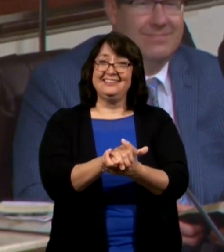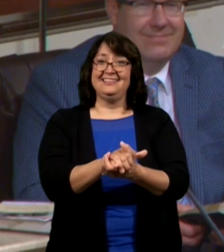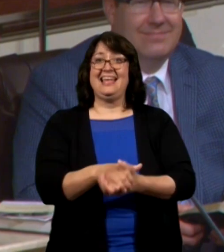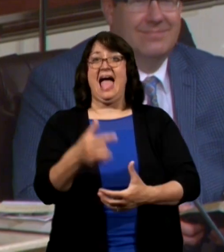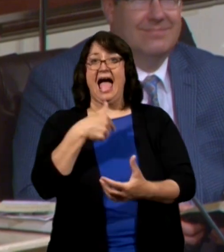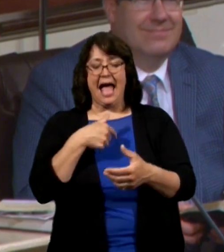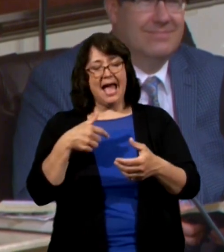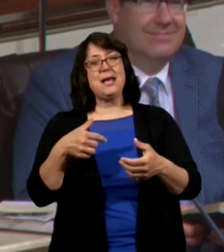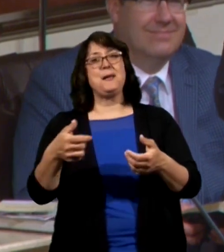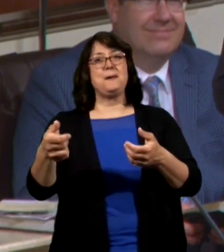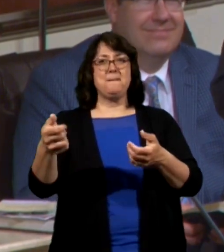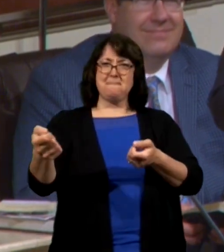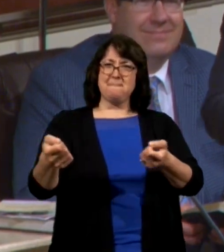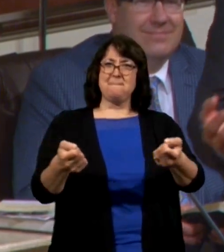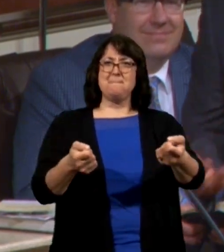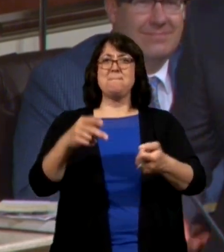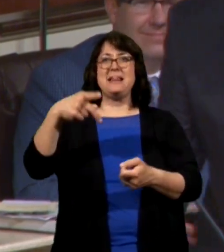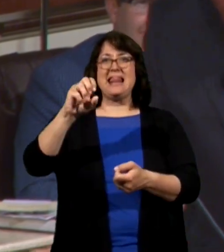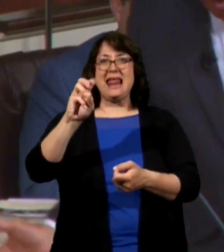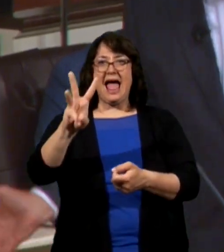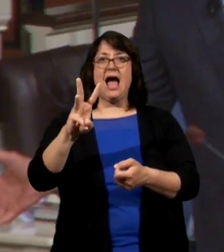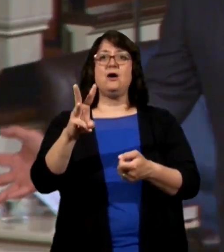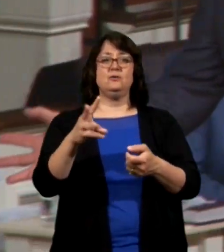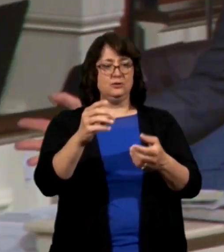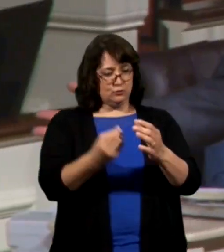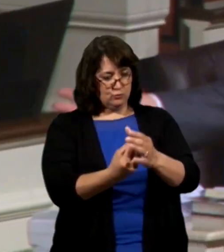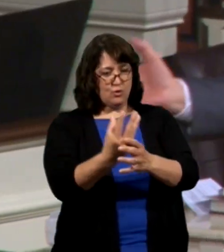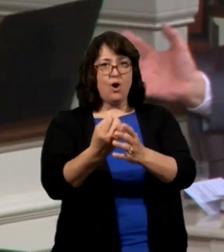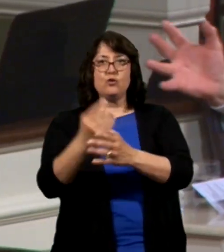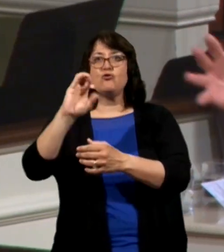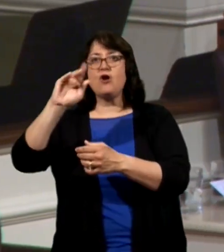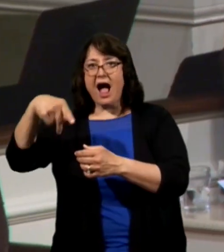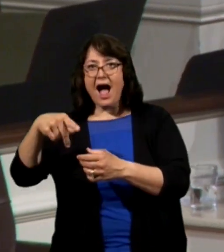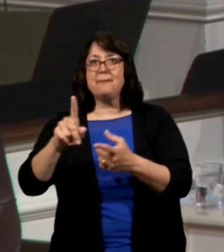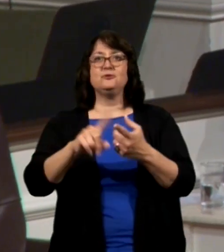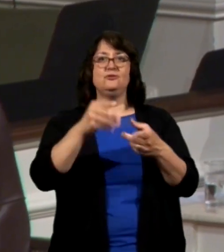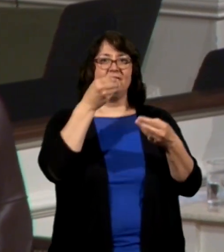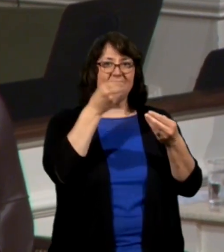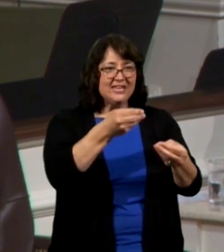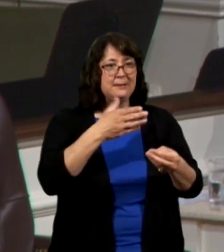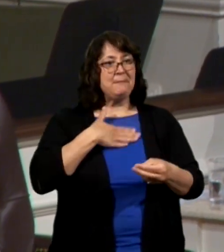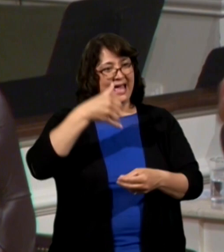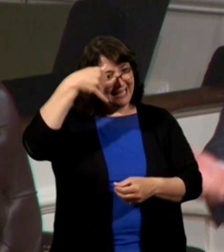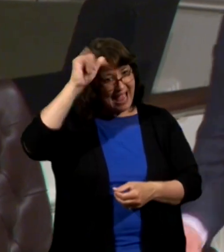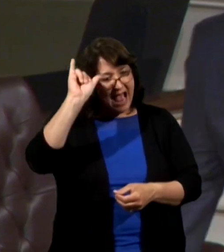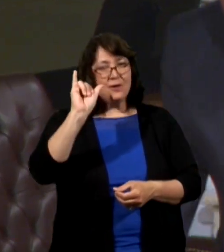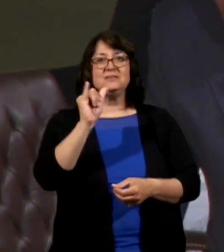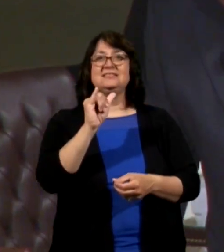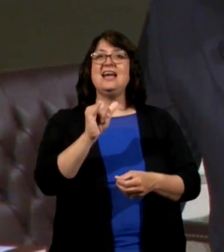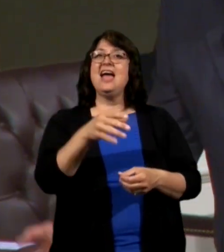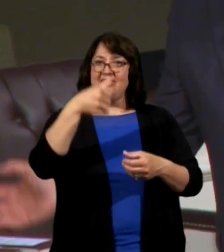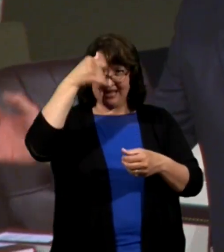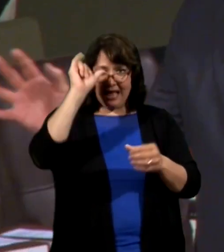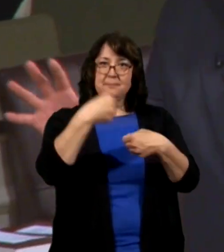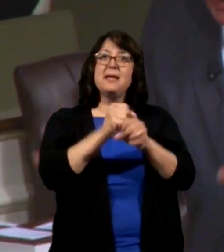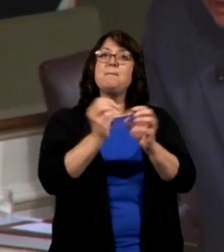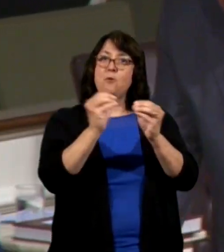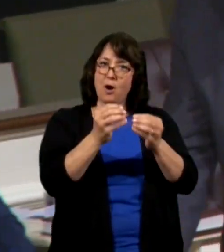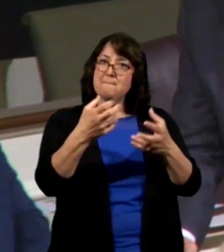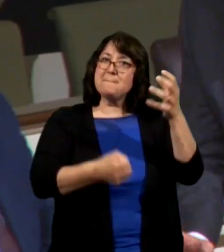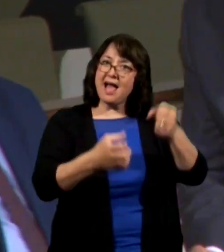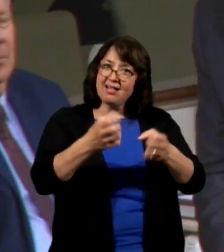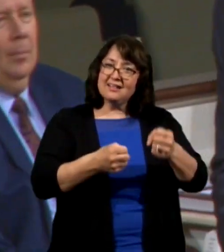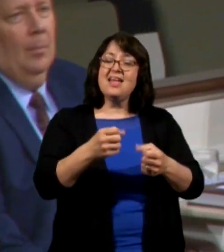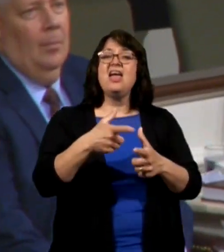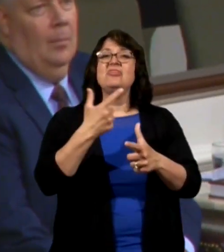I plow so I can grow a crop so I can feed it to my cows so they give more milk so I